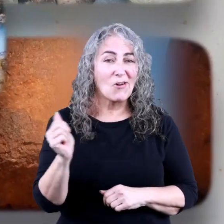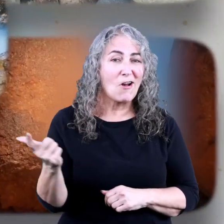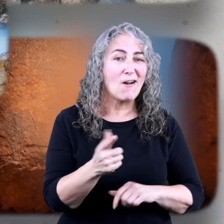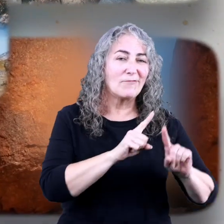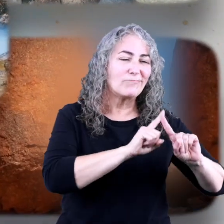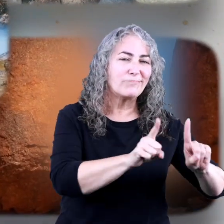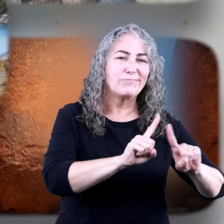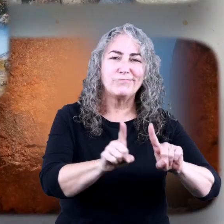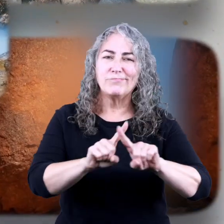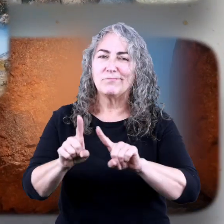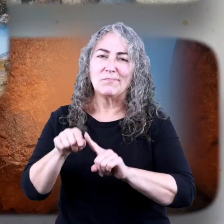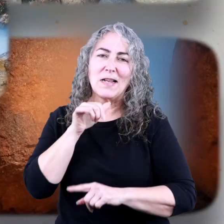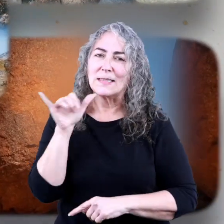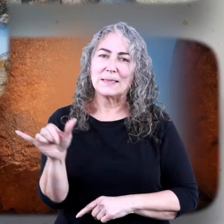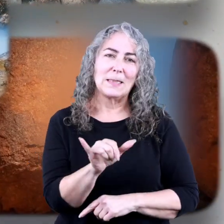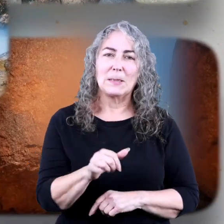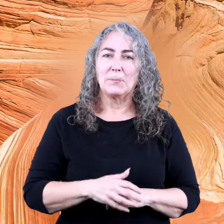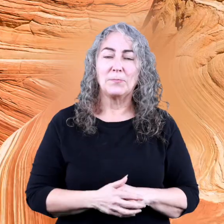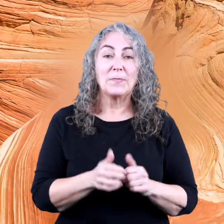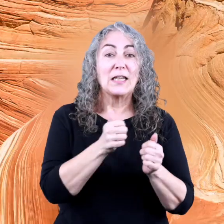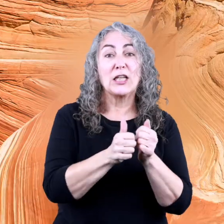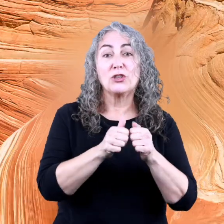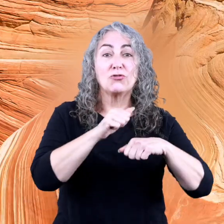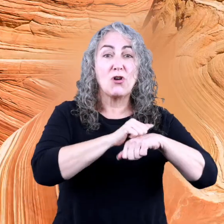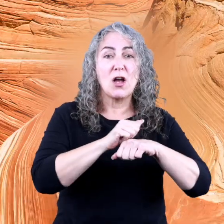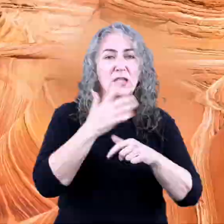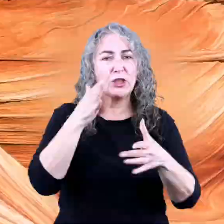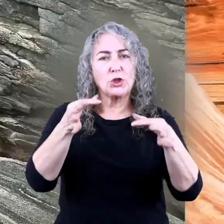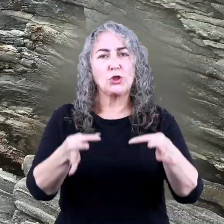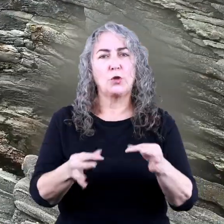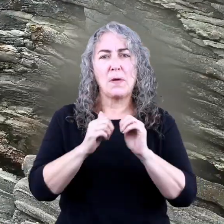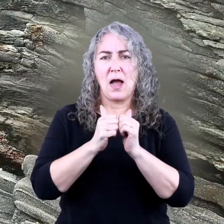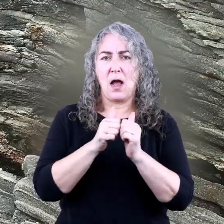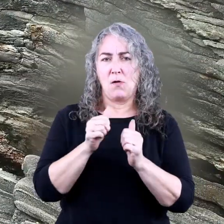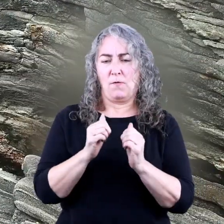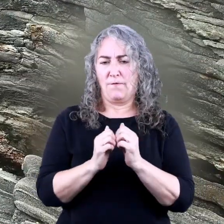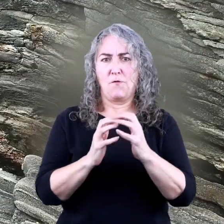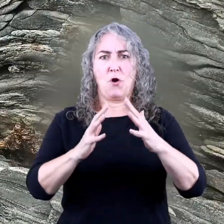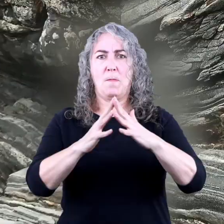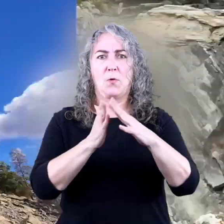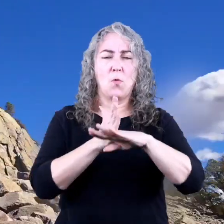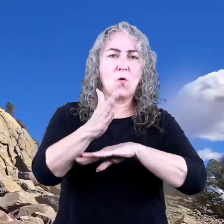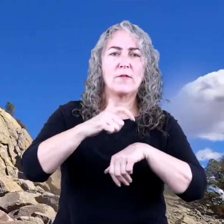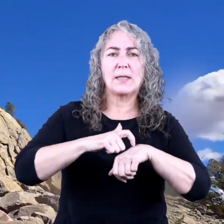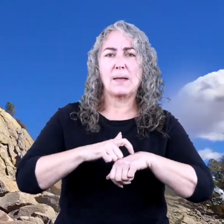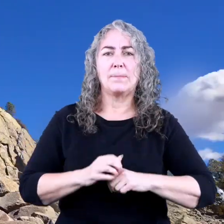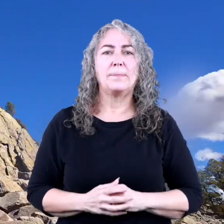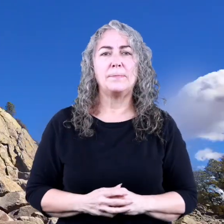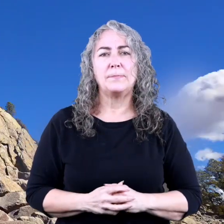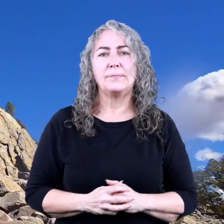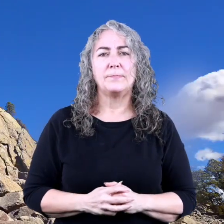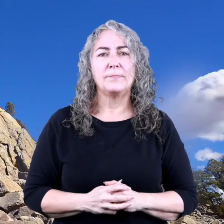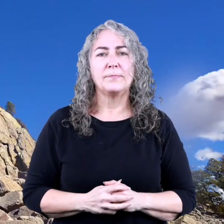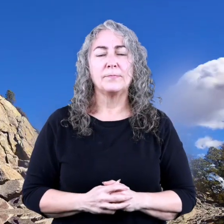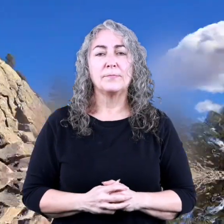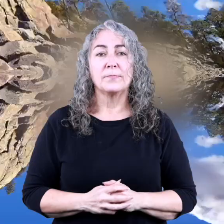are not all the same. The type of each rock is determined by how the rock formed over time.